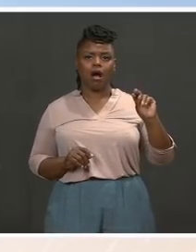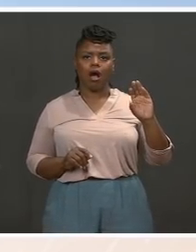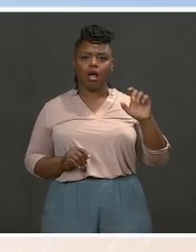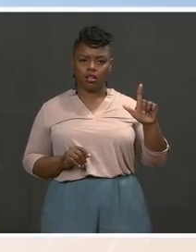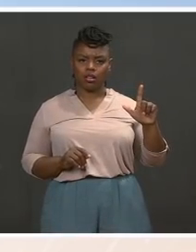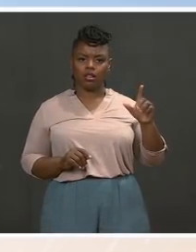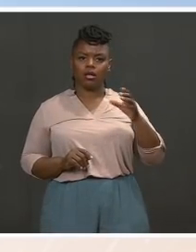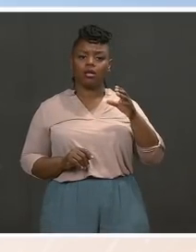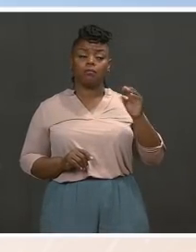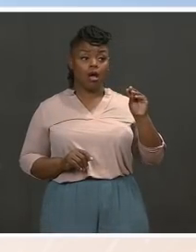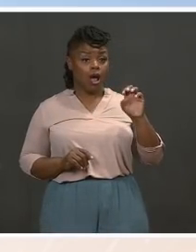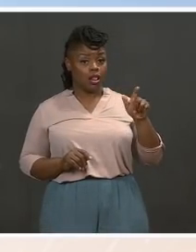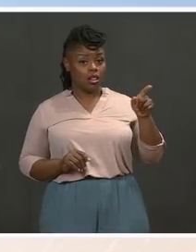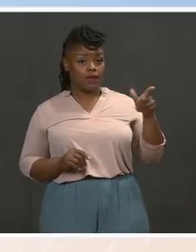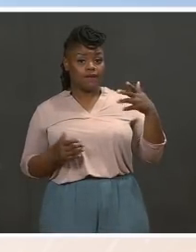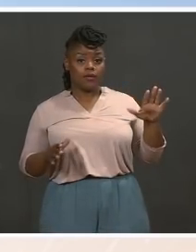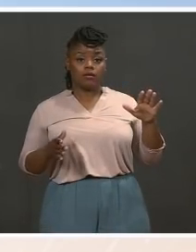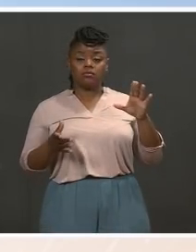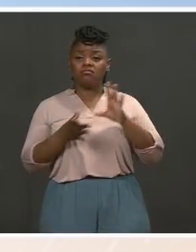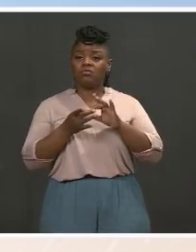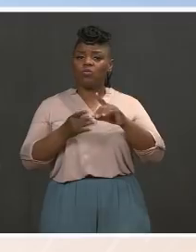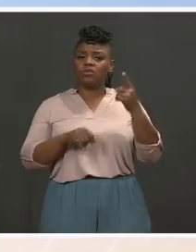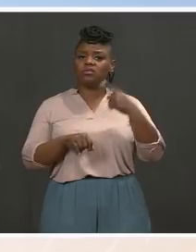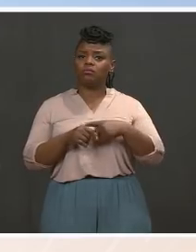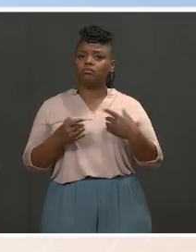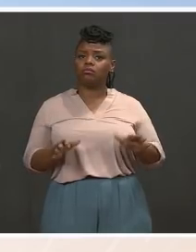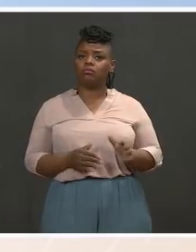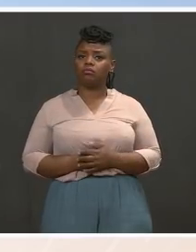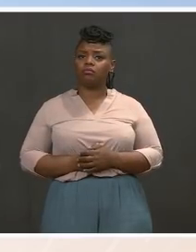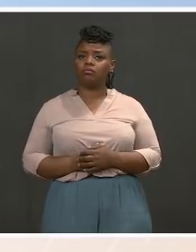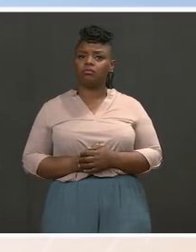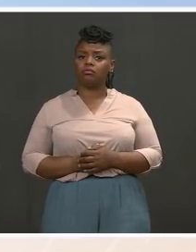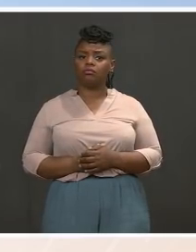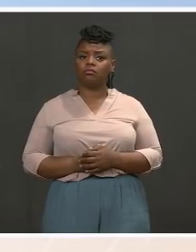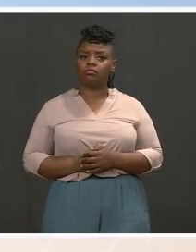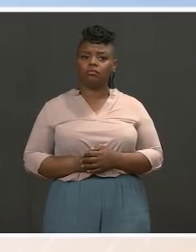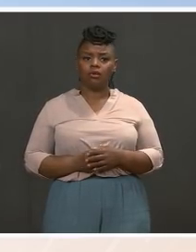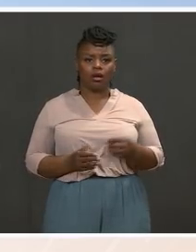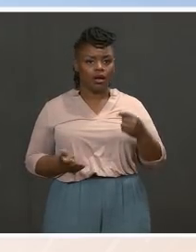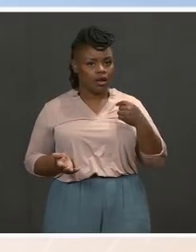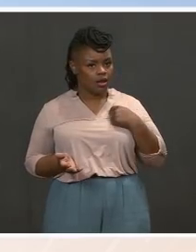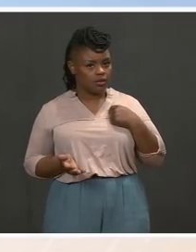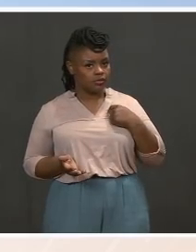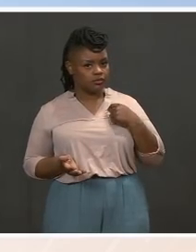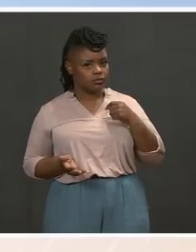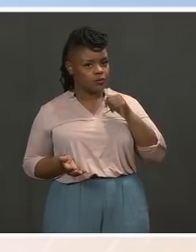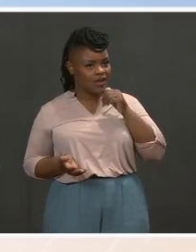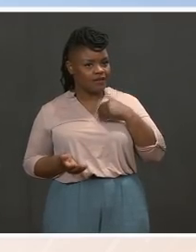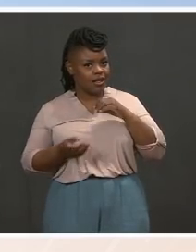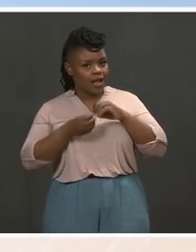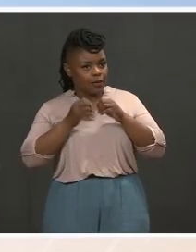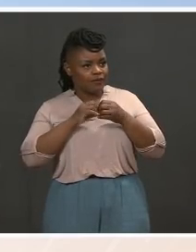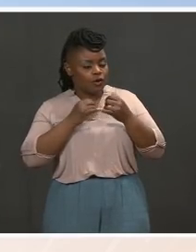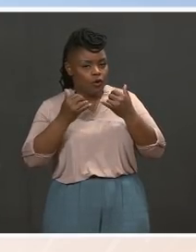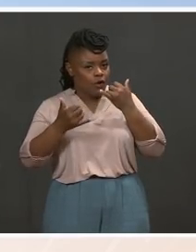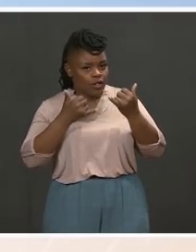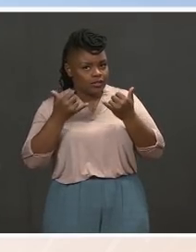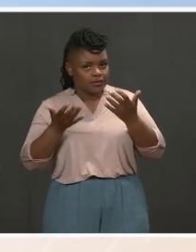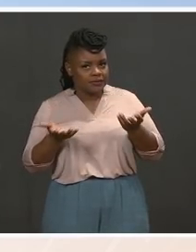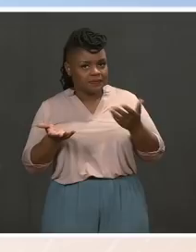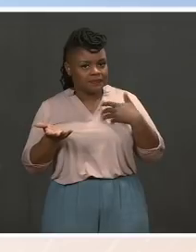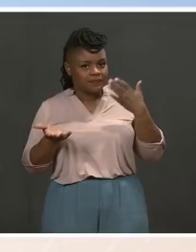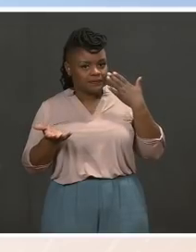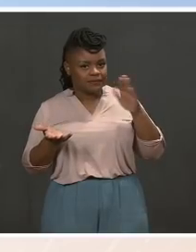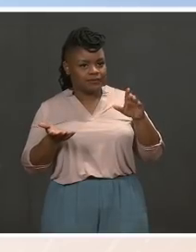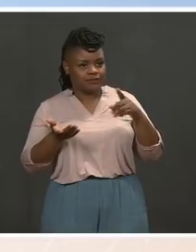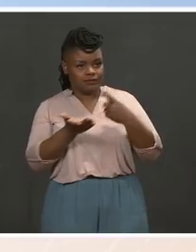-hmm. Have they spoken beyond that one time? I don't have any more calls, I don't think, to read out for you, which we will not make a case of